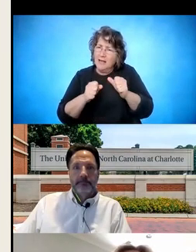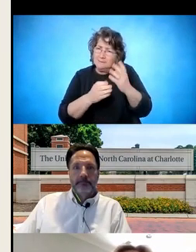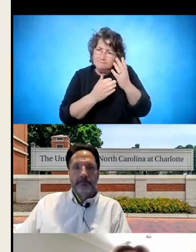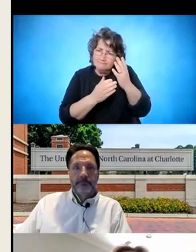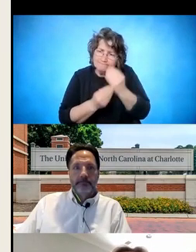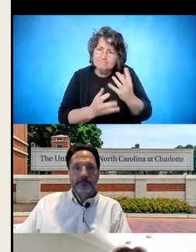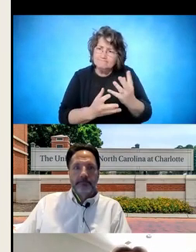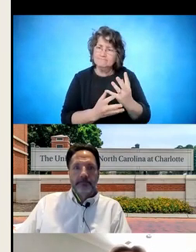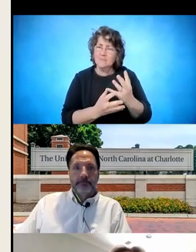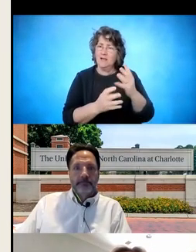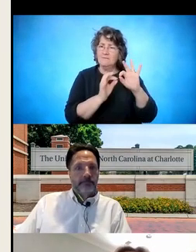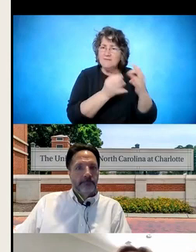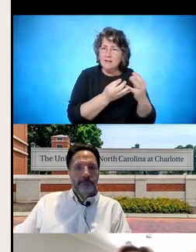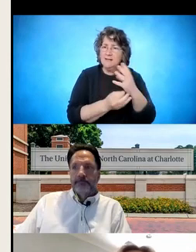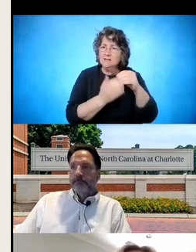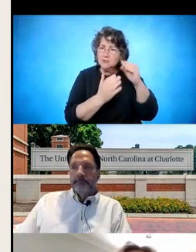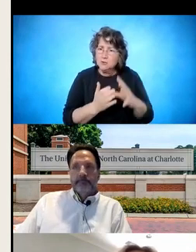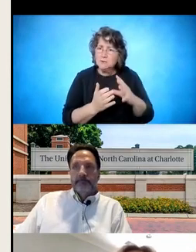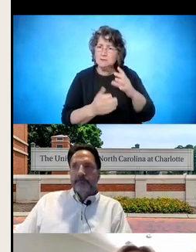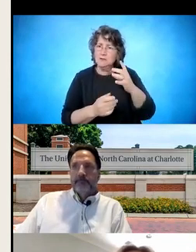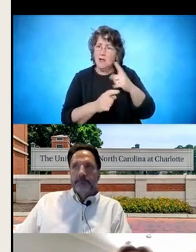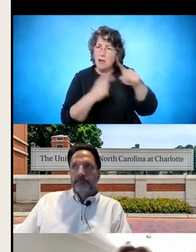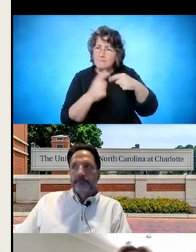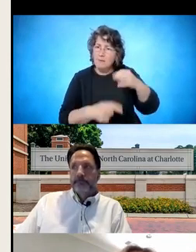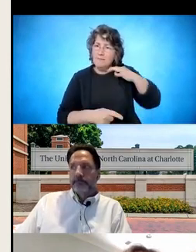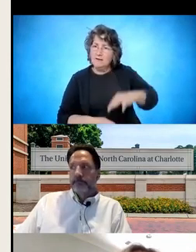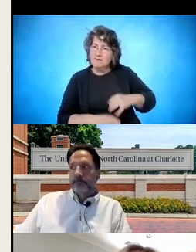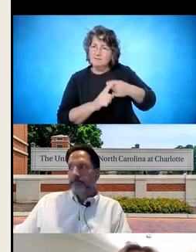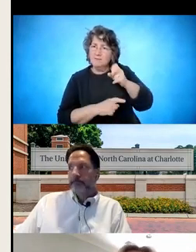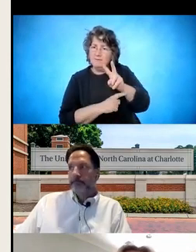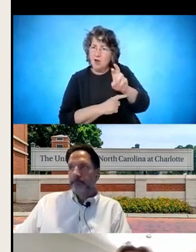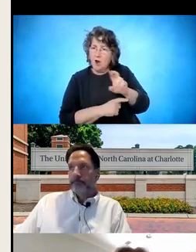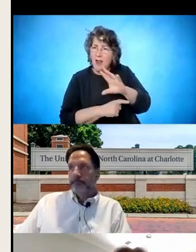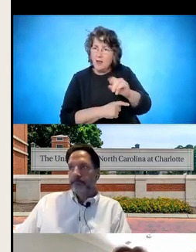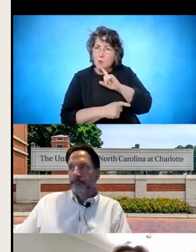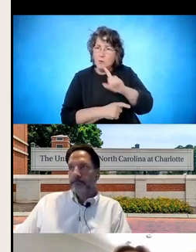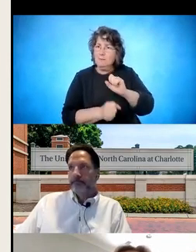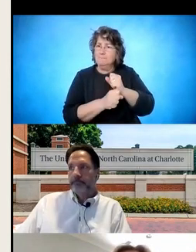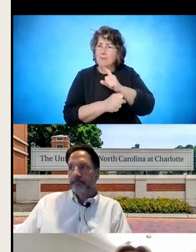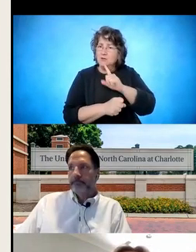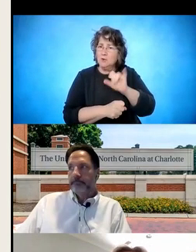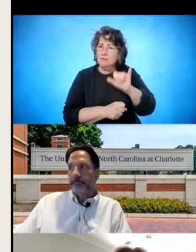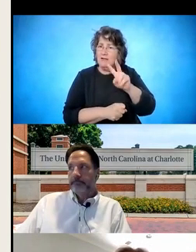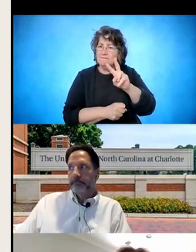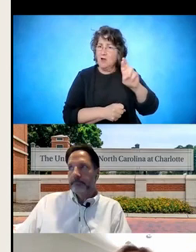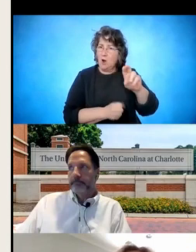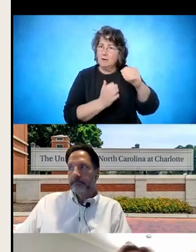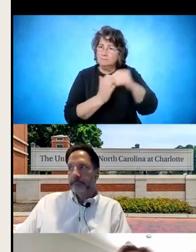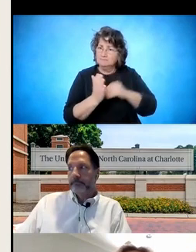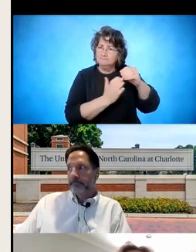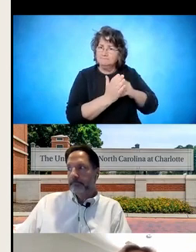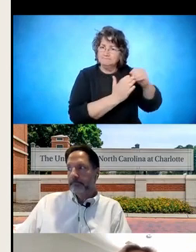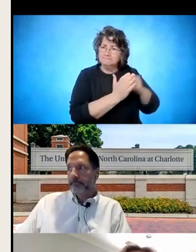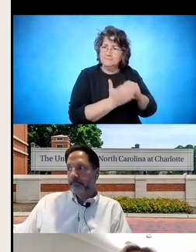of VR, as well as identify those processes to ensure that needed VR paperwork is completed and returned is essential.